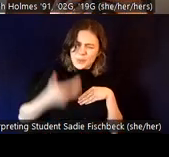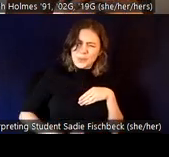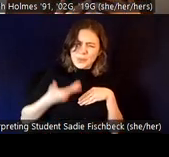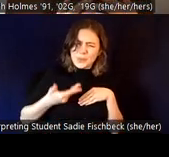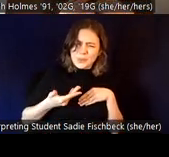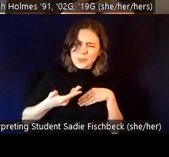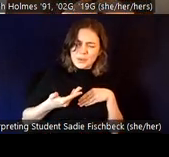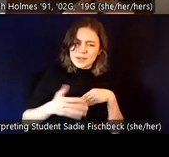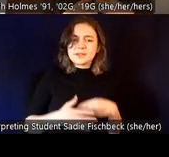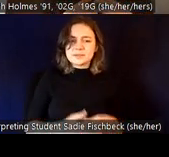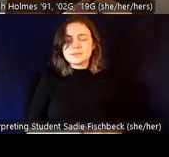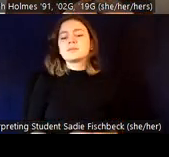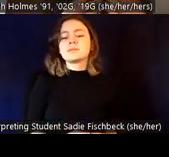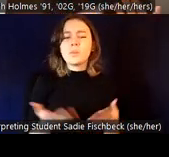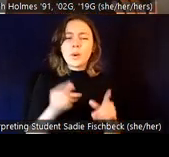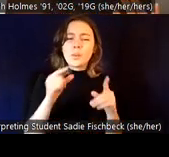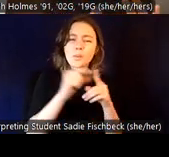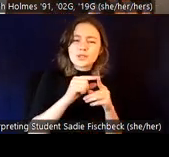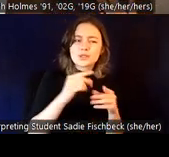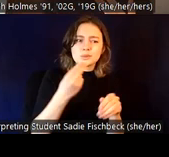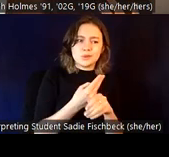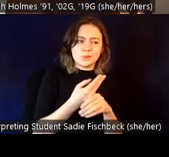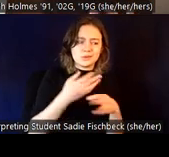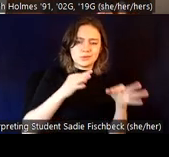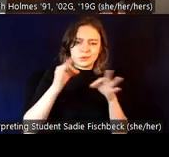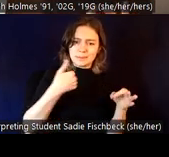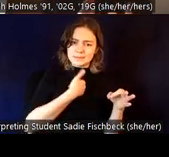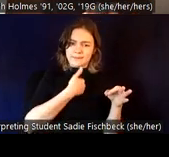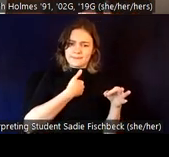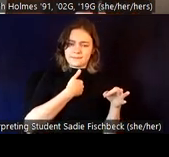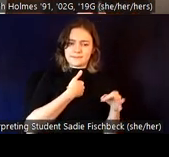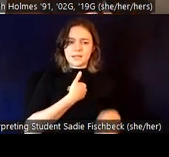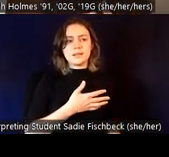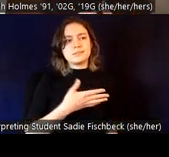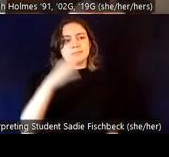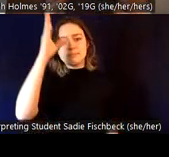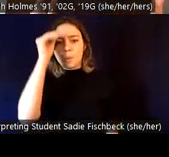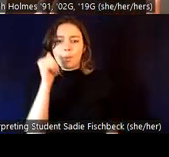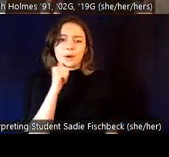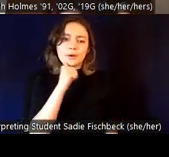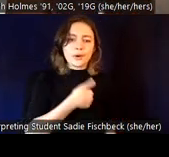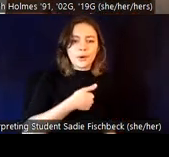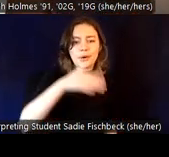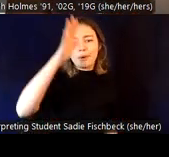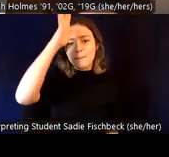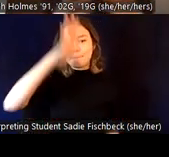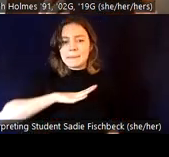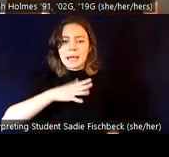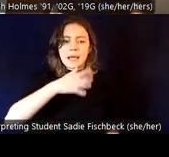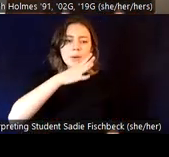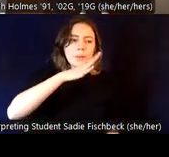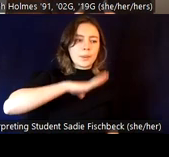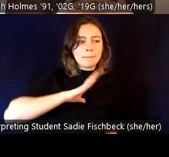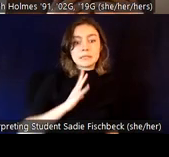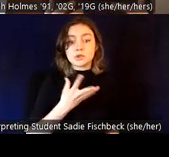we use to talk about our gender identity? Boy, girl, man, woman, trans, uh, gender,